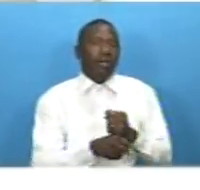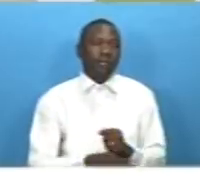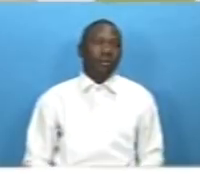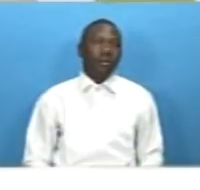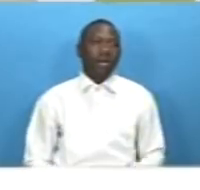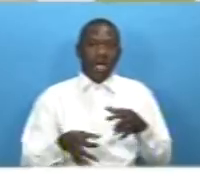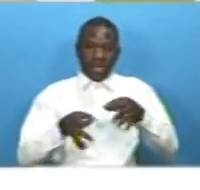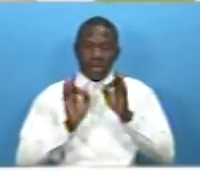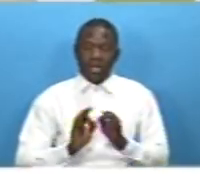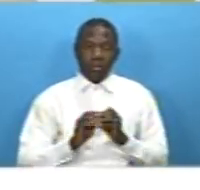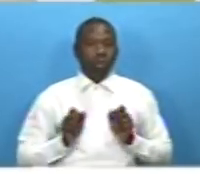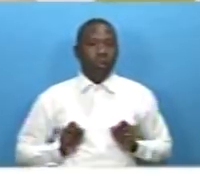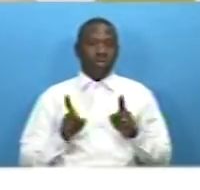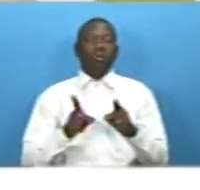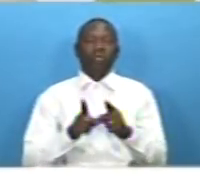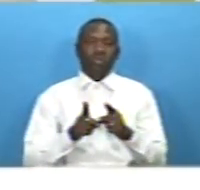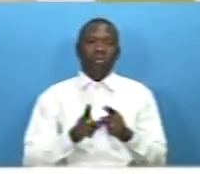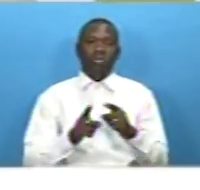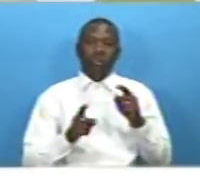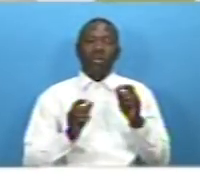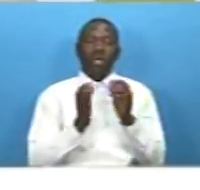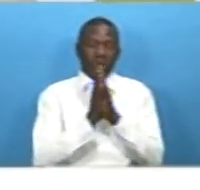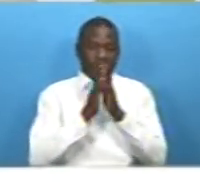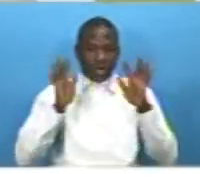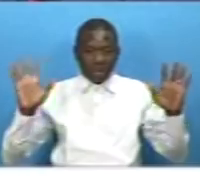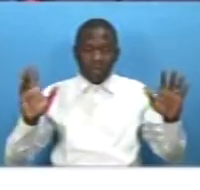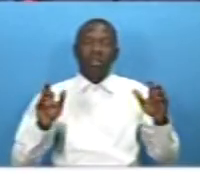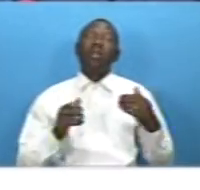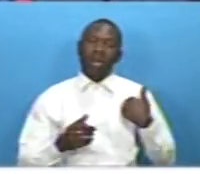the great people of the gambia for